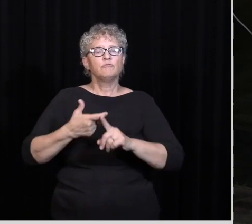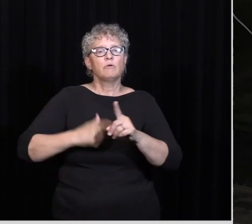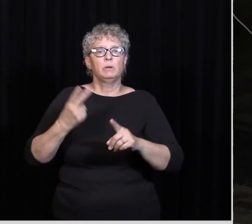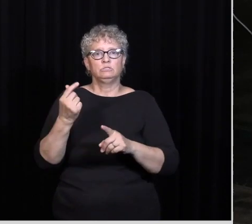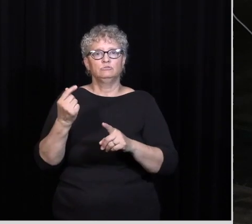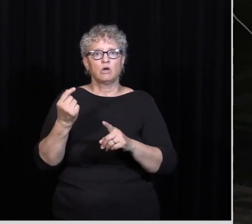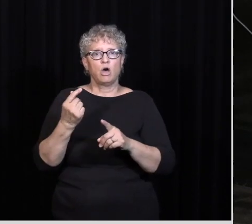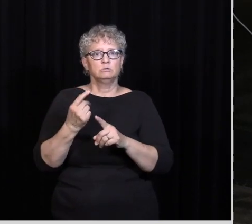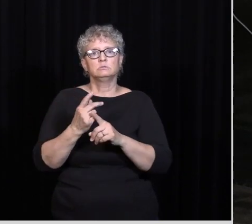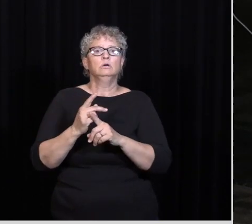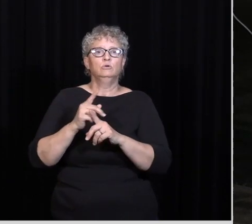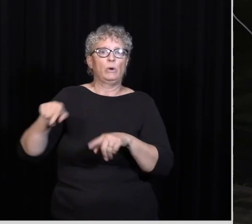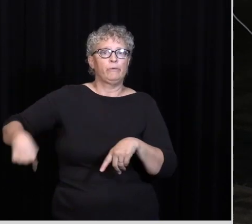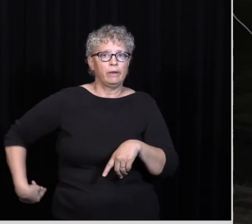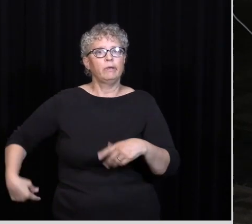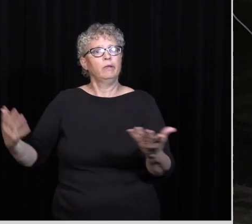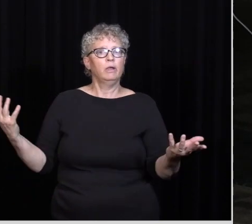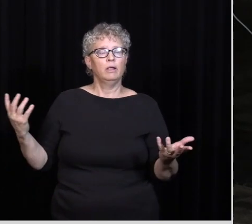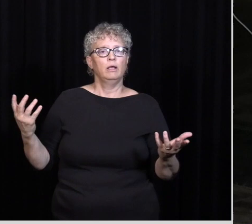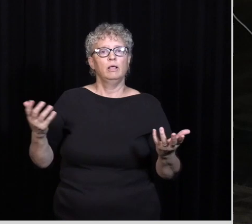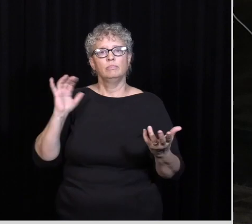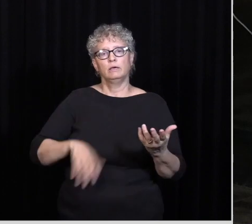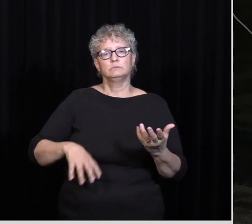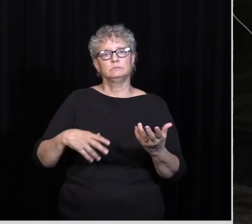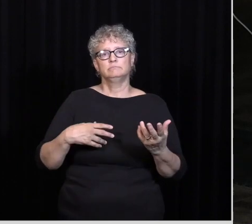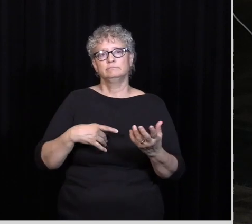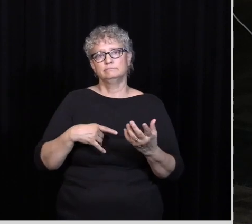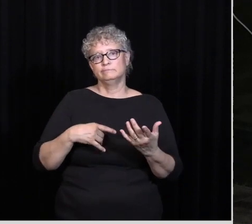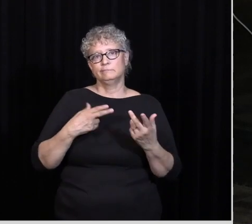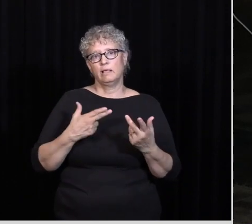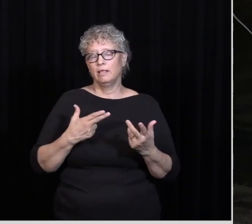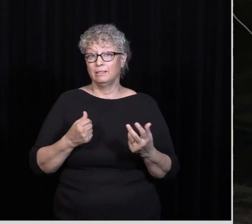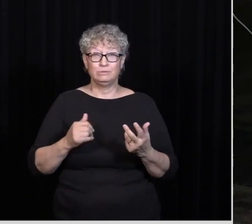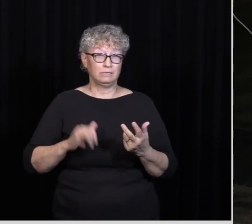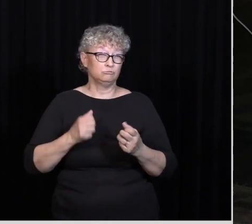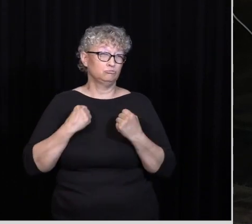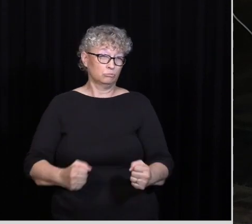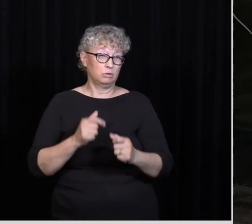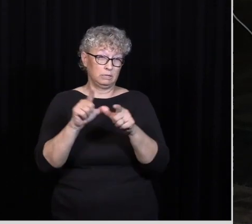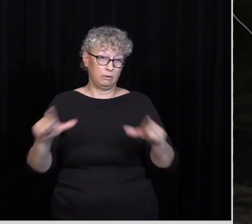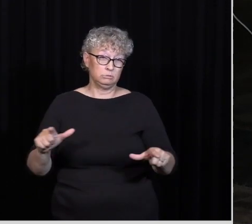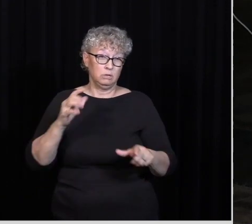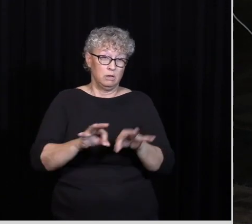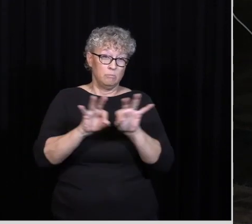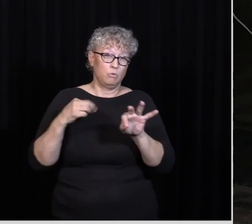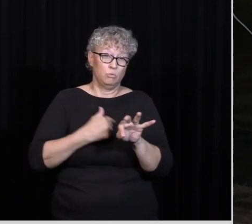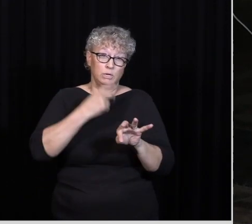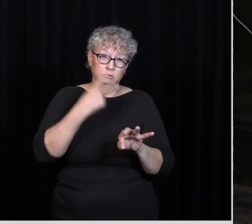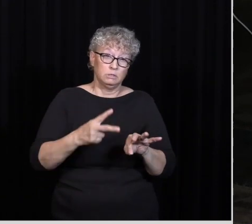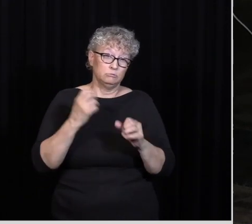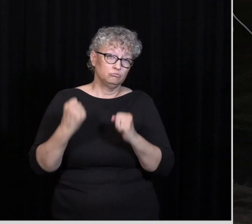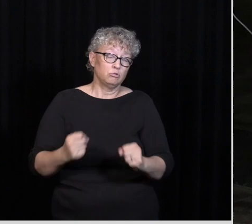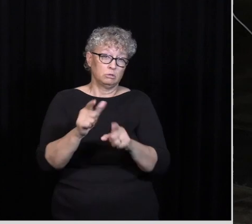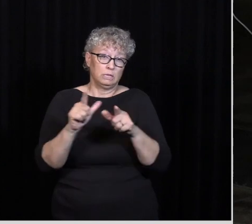Isn't That Funny I Think That's Hilarious And That's Strong Language The Reason It's Important That See The Strong Language Is